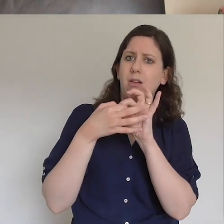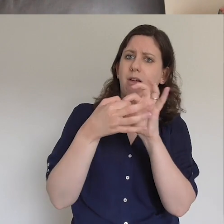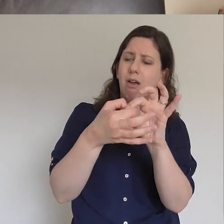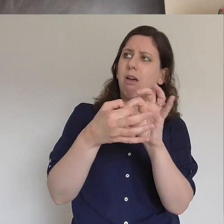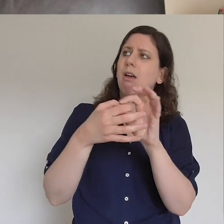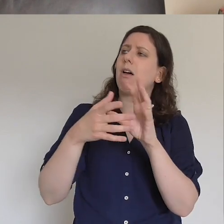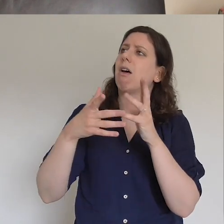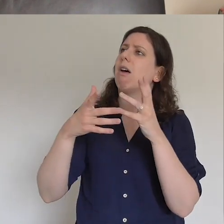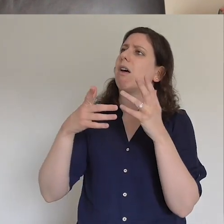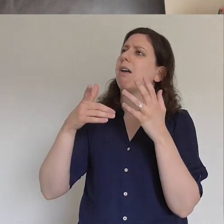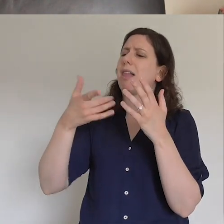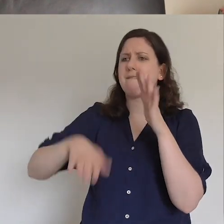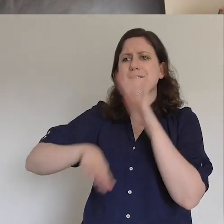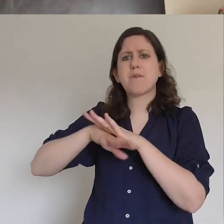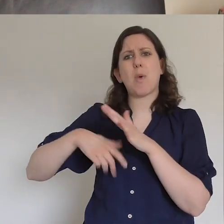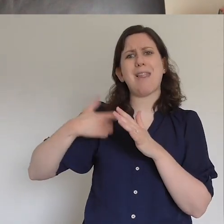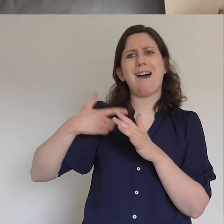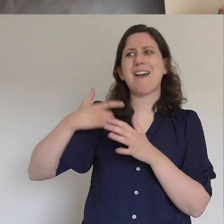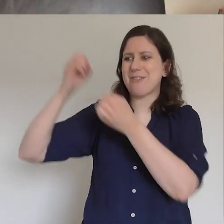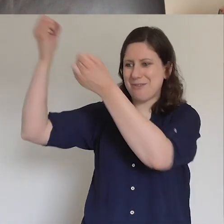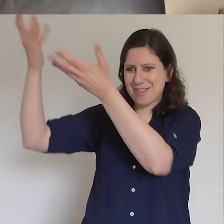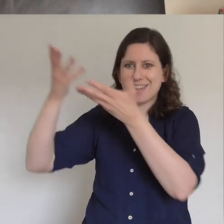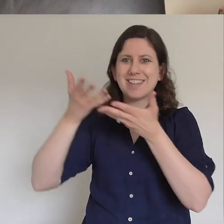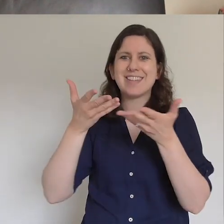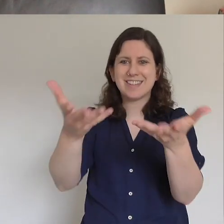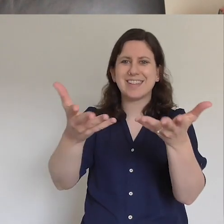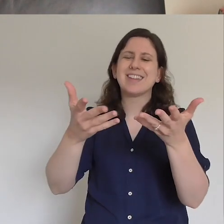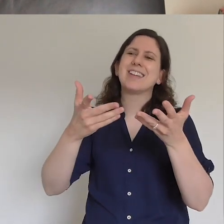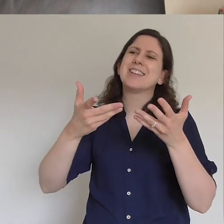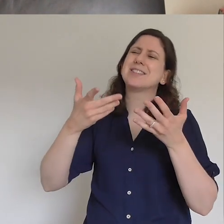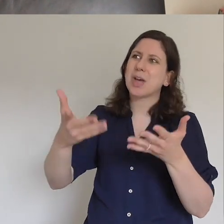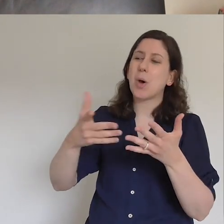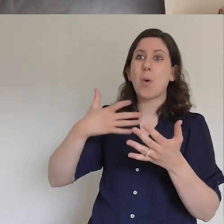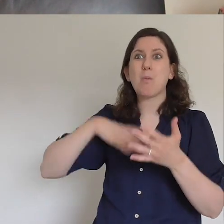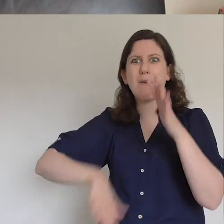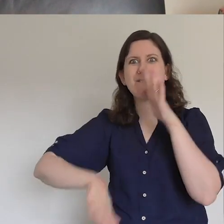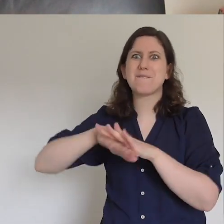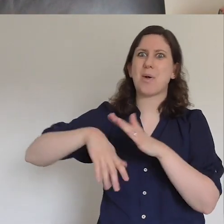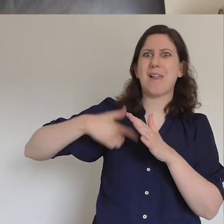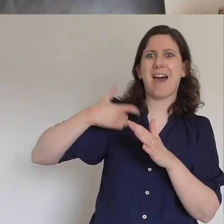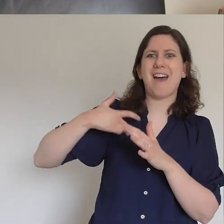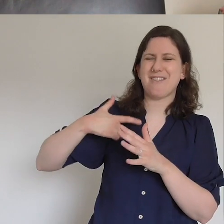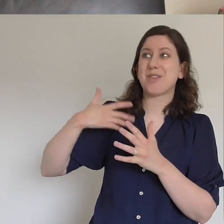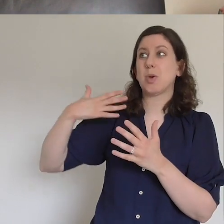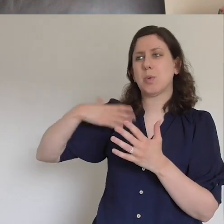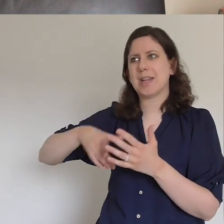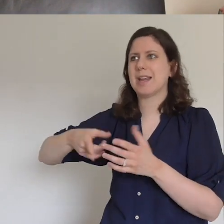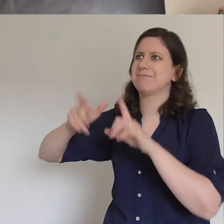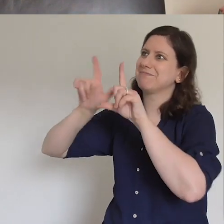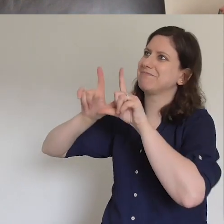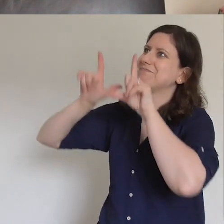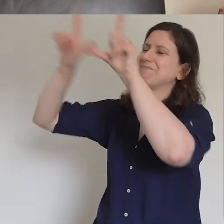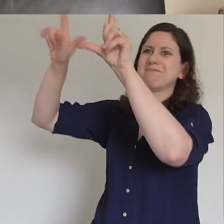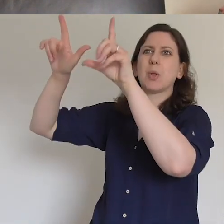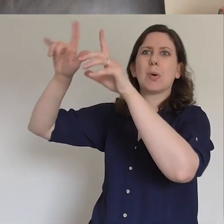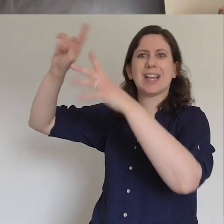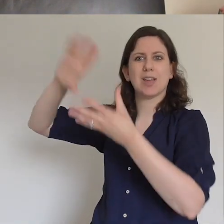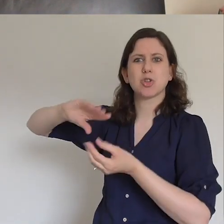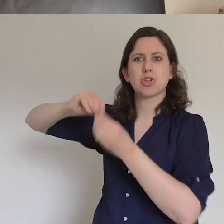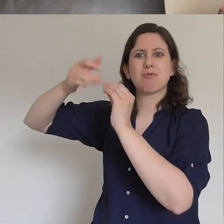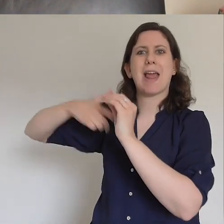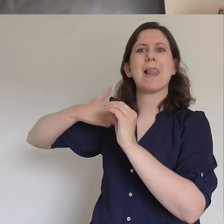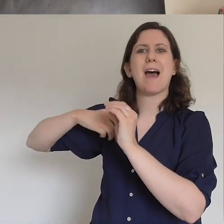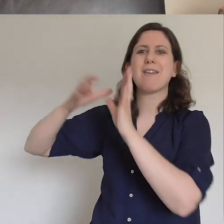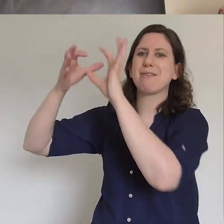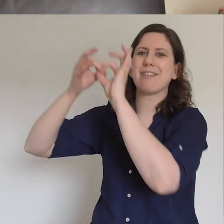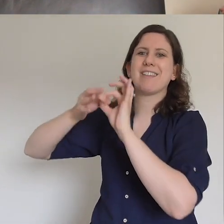life in all its fullness the only way to know life in all its fullness is to know the author of life and so as we've talked today about words works and wonders it would be remiss of us not to